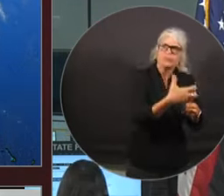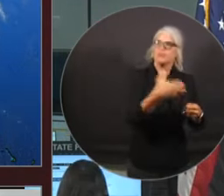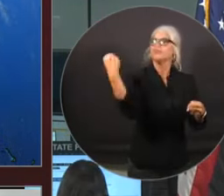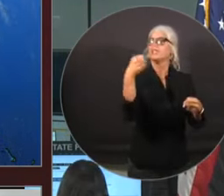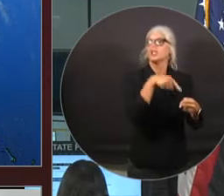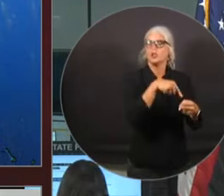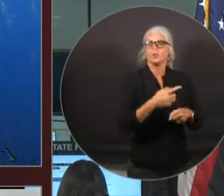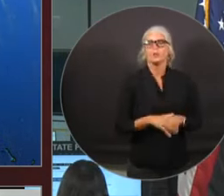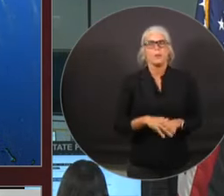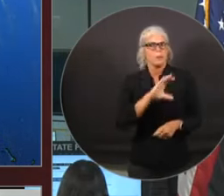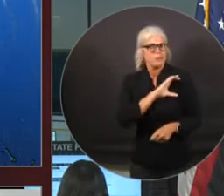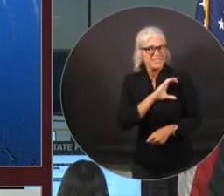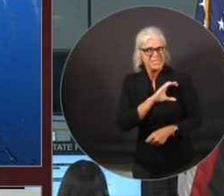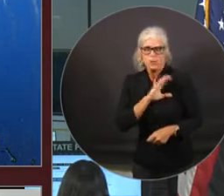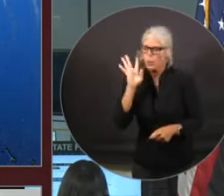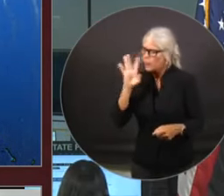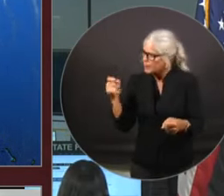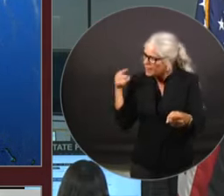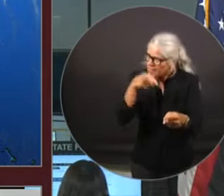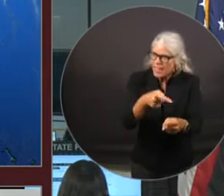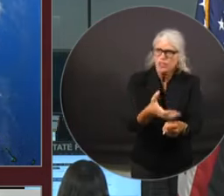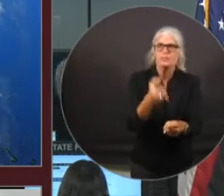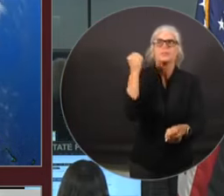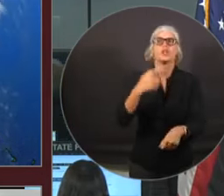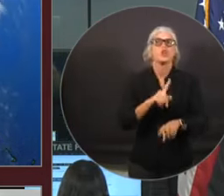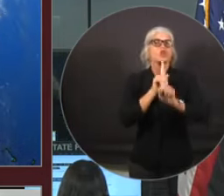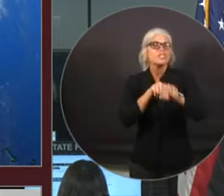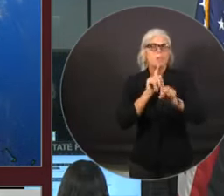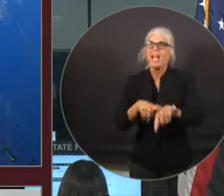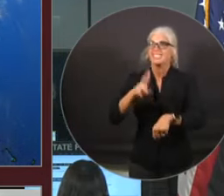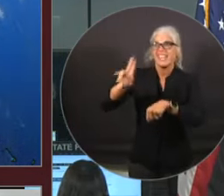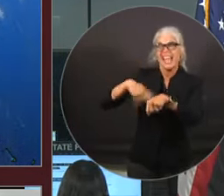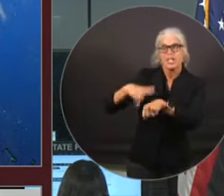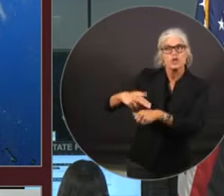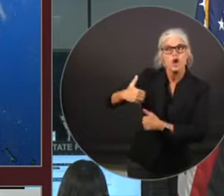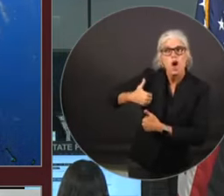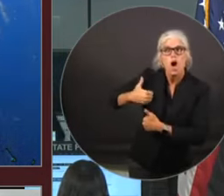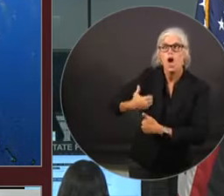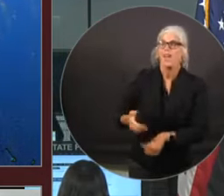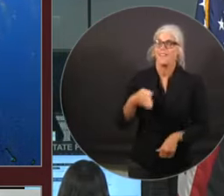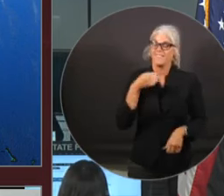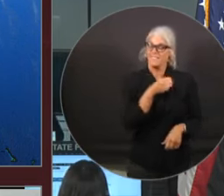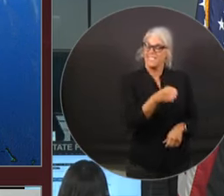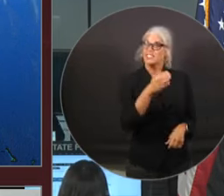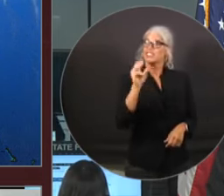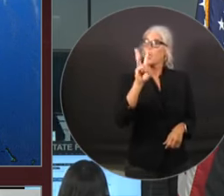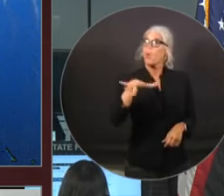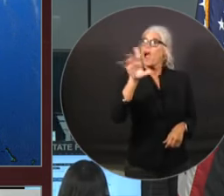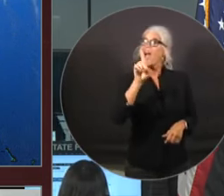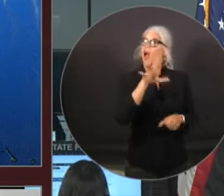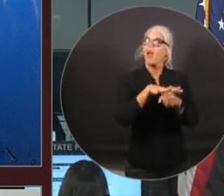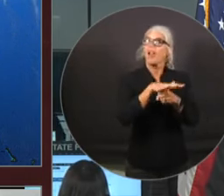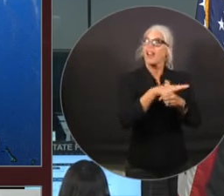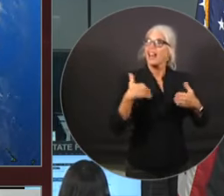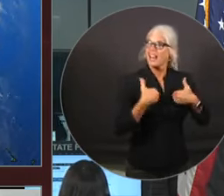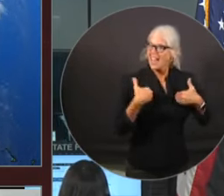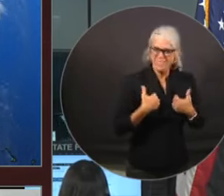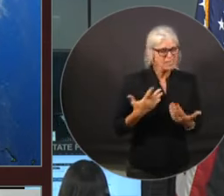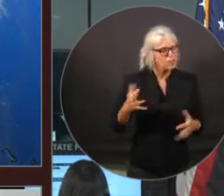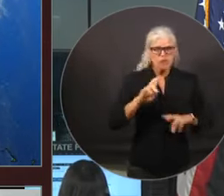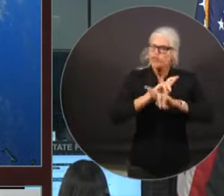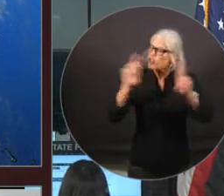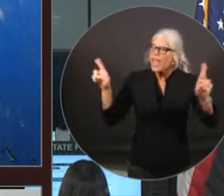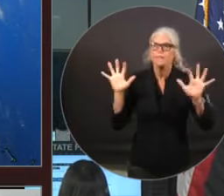response, our national guard, our fish and wildlife. There's all hands on deck for this. So execute your plan.